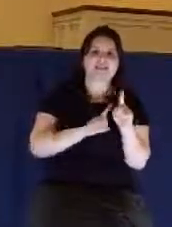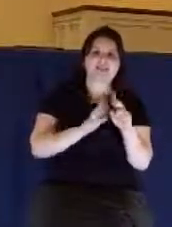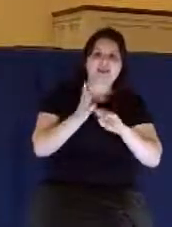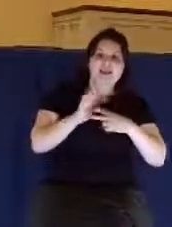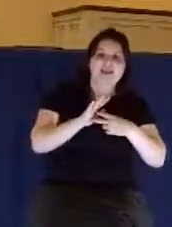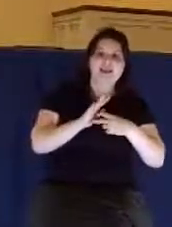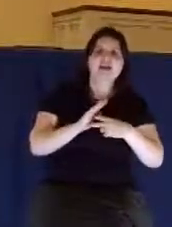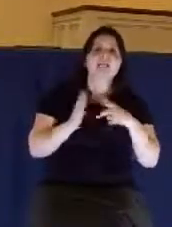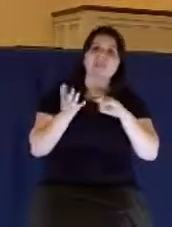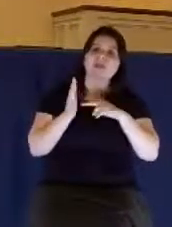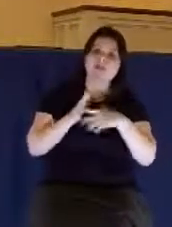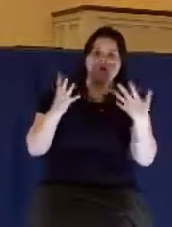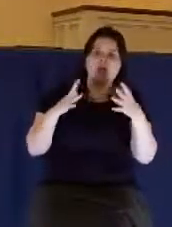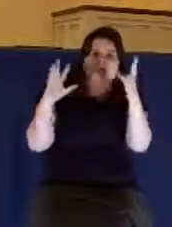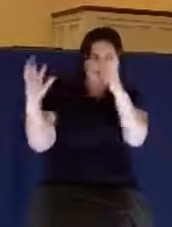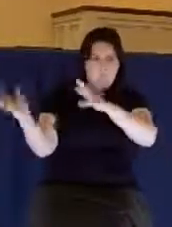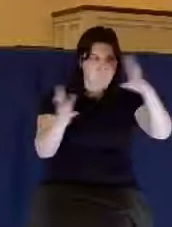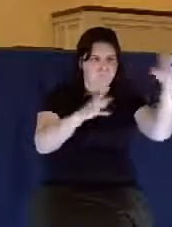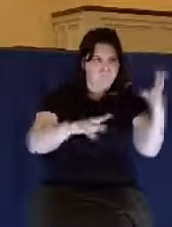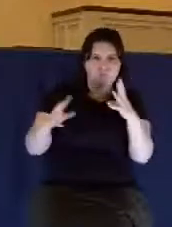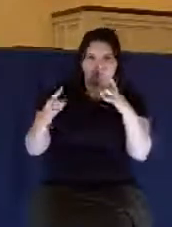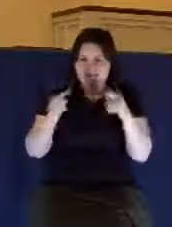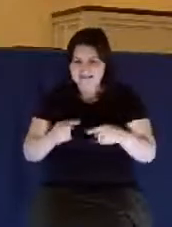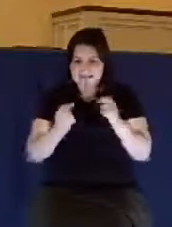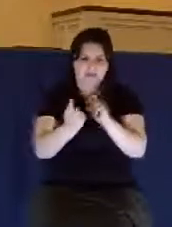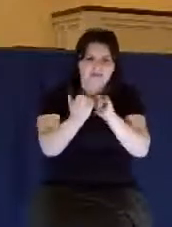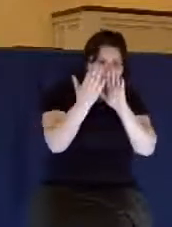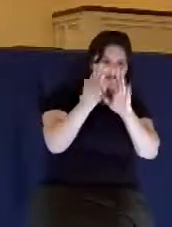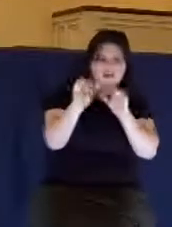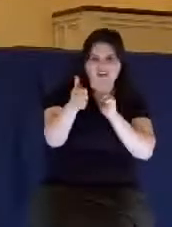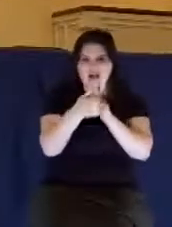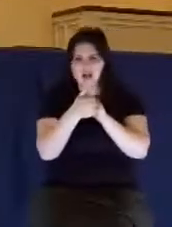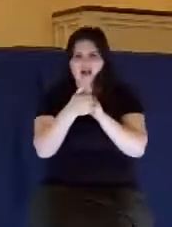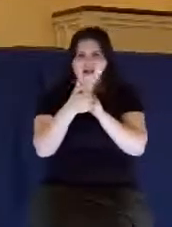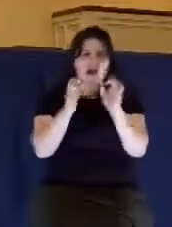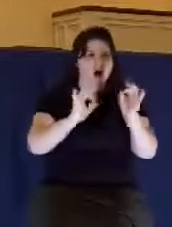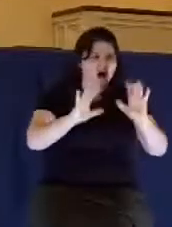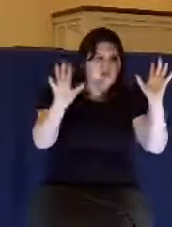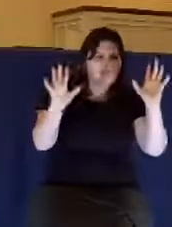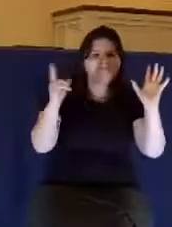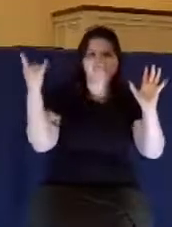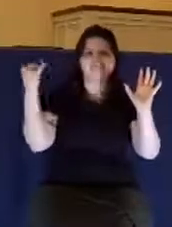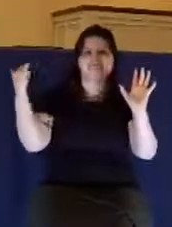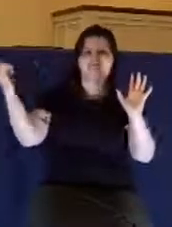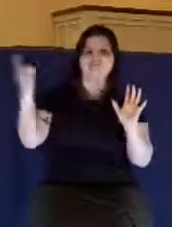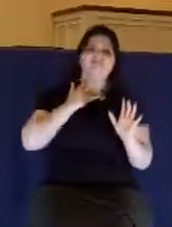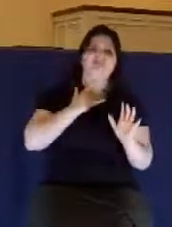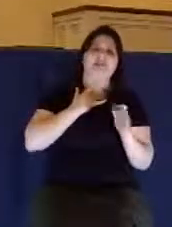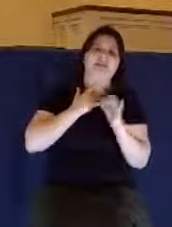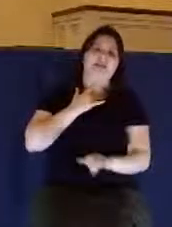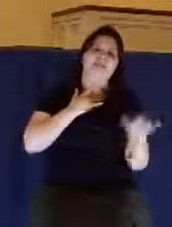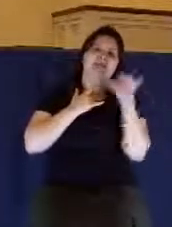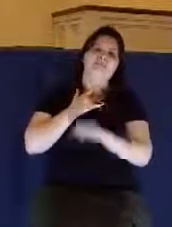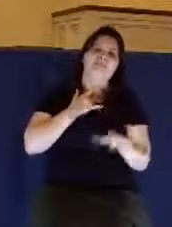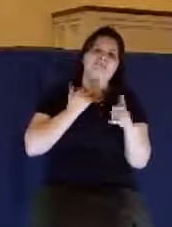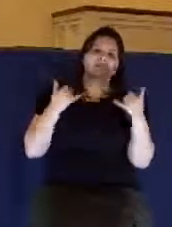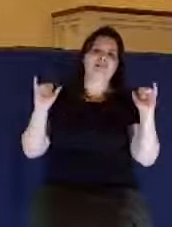No matter what, God is love. God's not moody. He doesn't have a bad day.